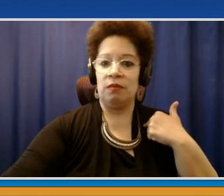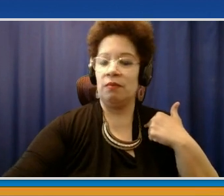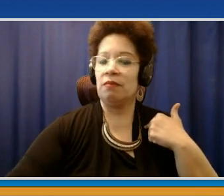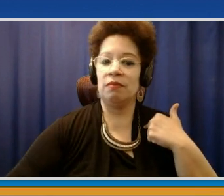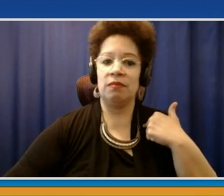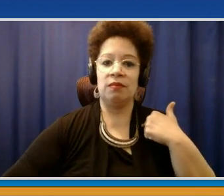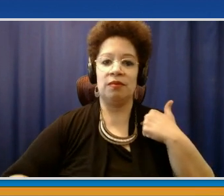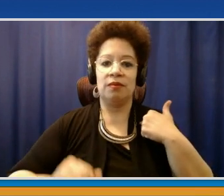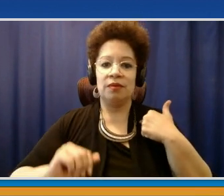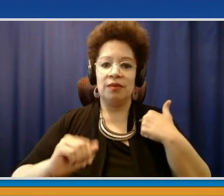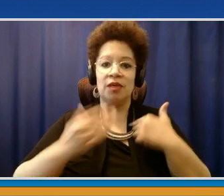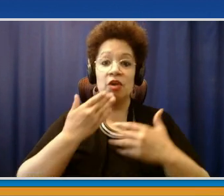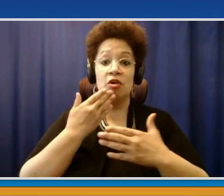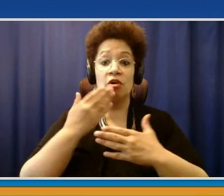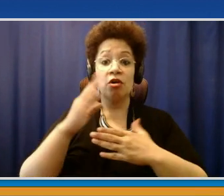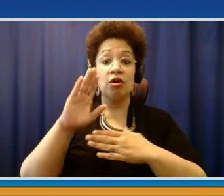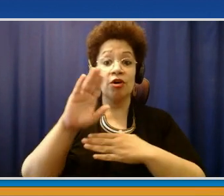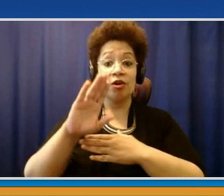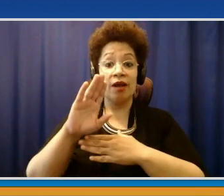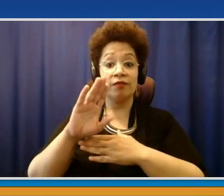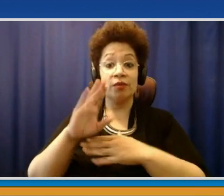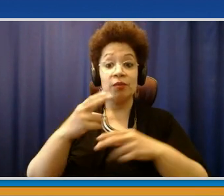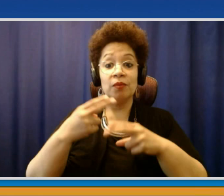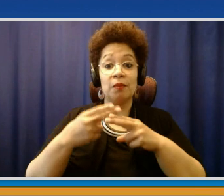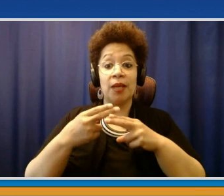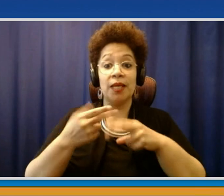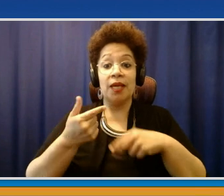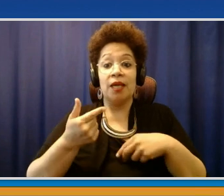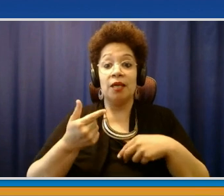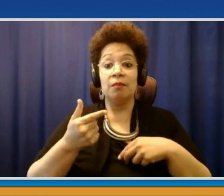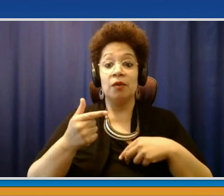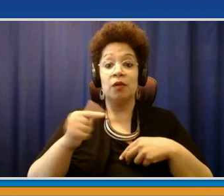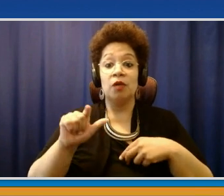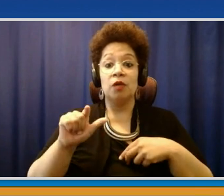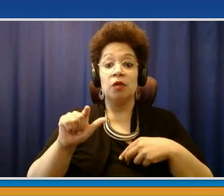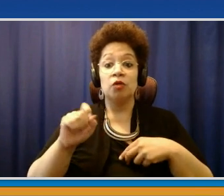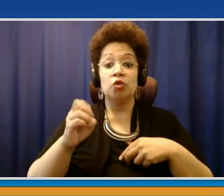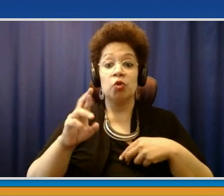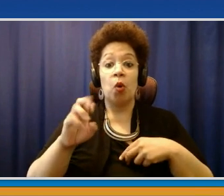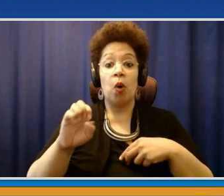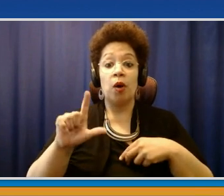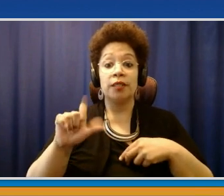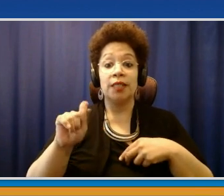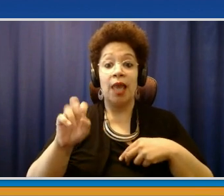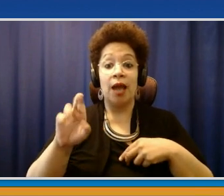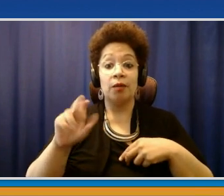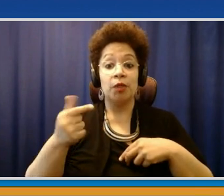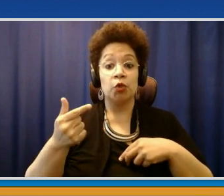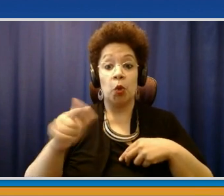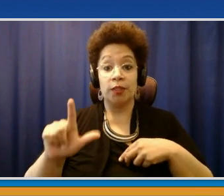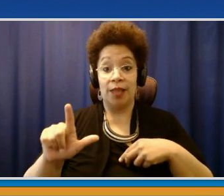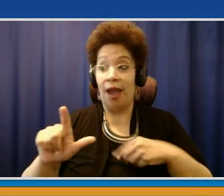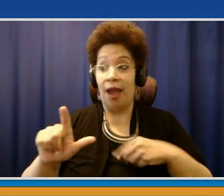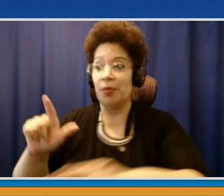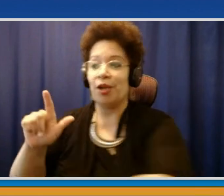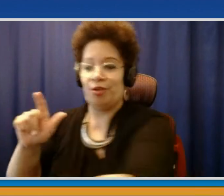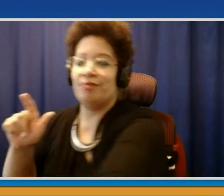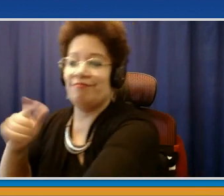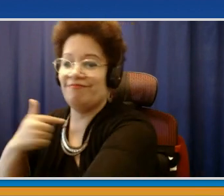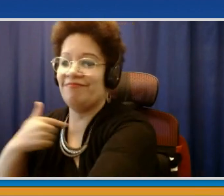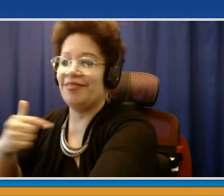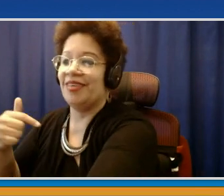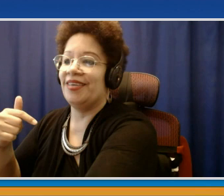Good afternoon. I'm George Latimer, Westchester County Executive, and welcome to our Monday update on the Westchester coronavirus outbreak.